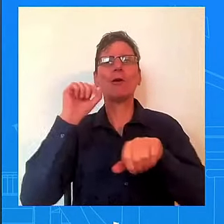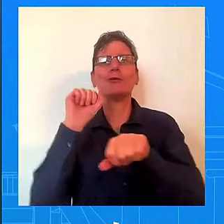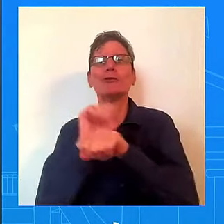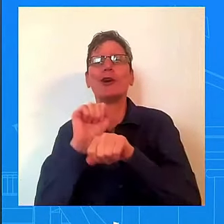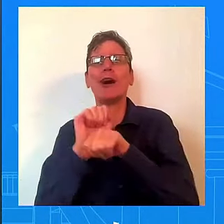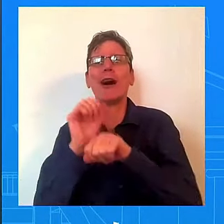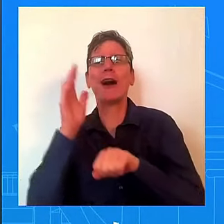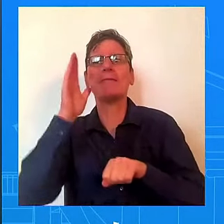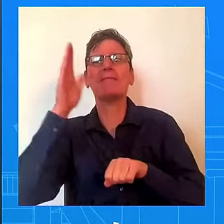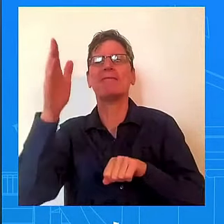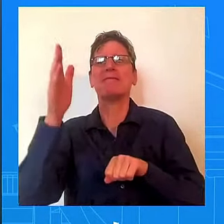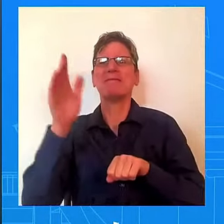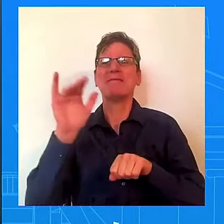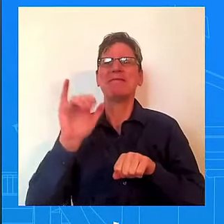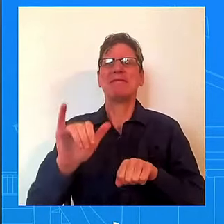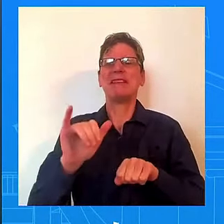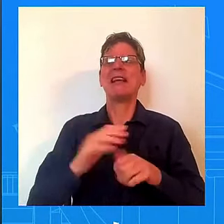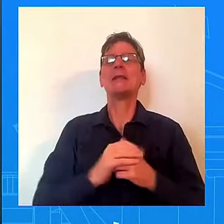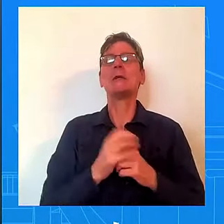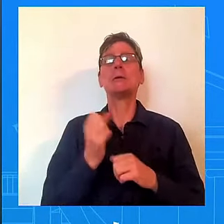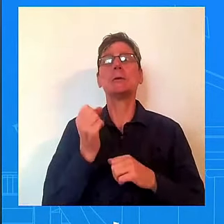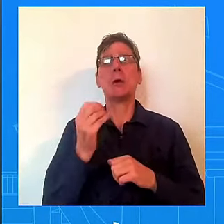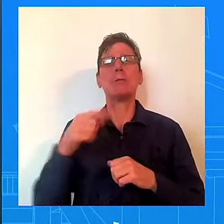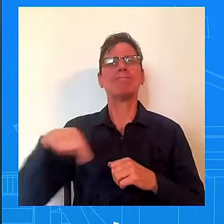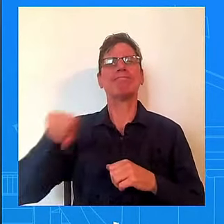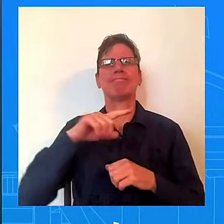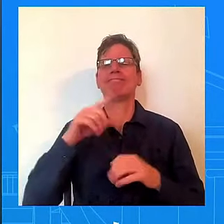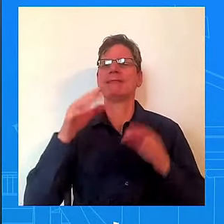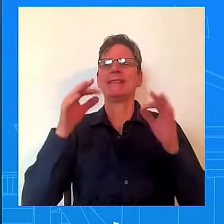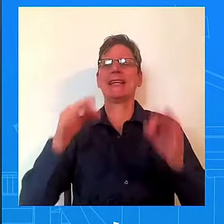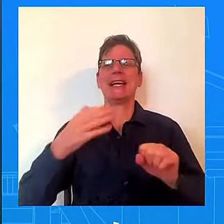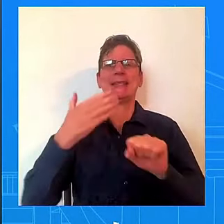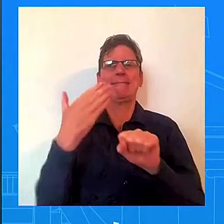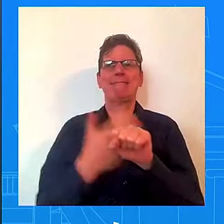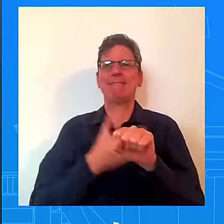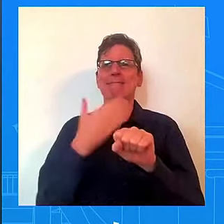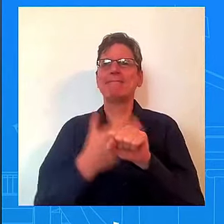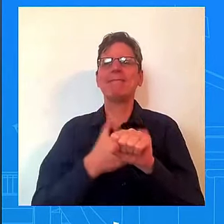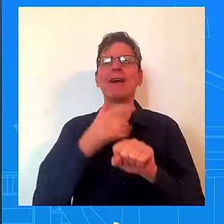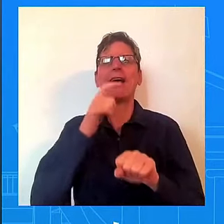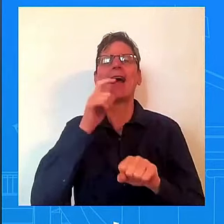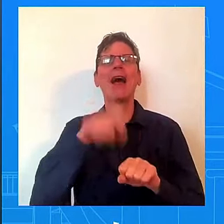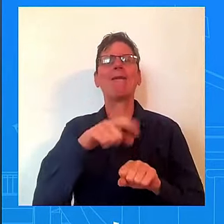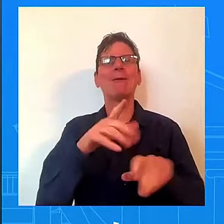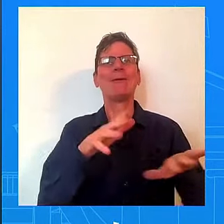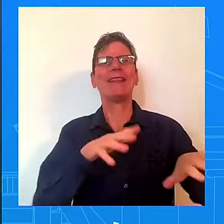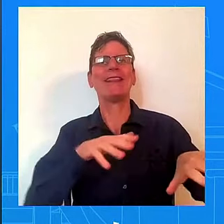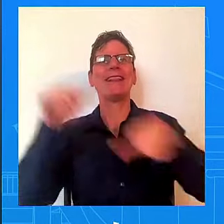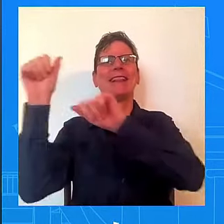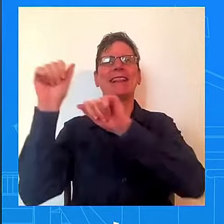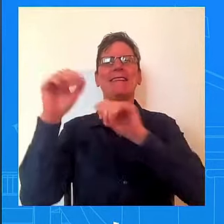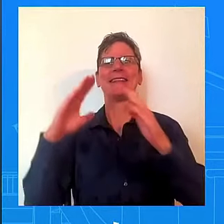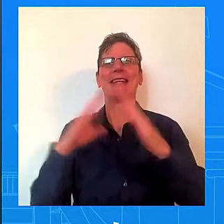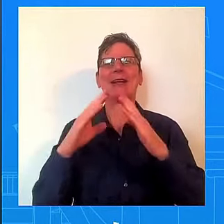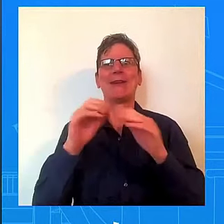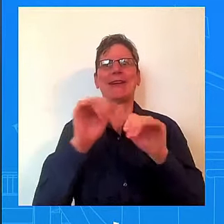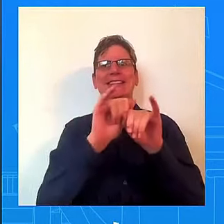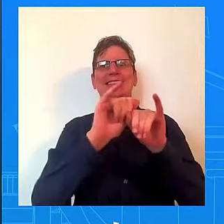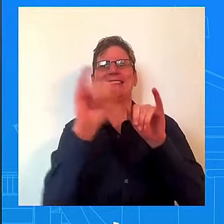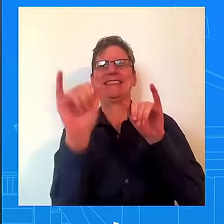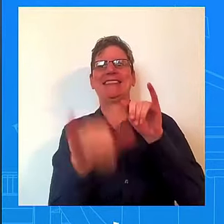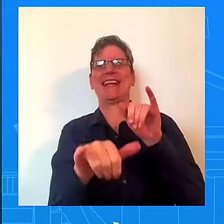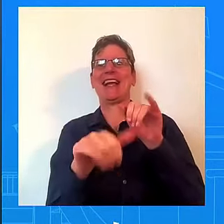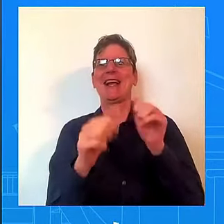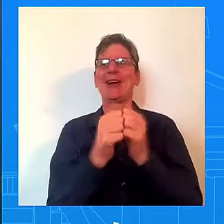across America. Grandparents don't have to get on a plane to see their grandkids because their sons and daughters have gainful